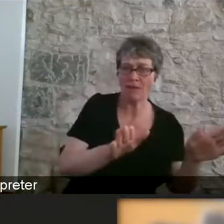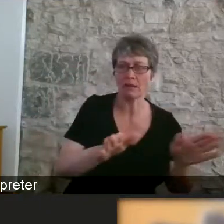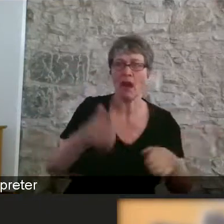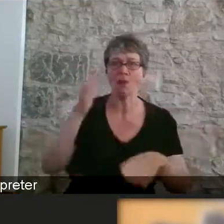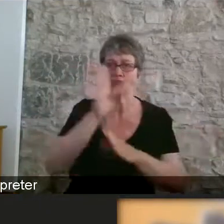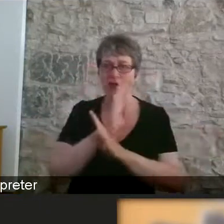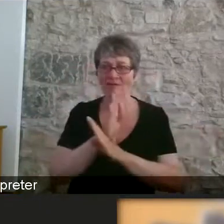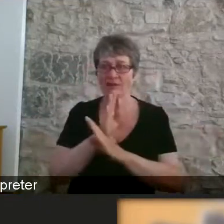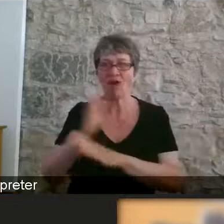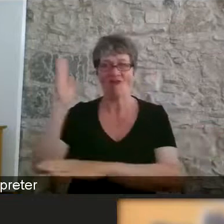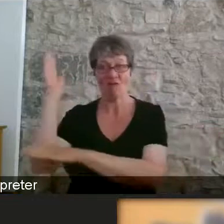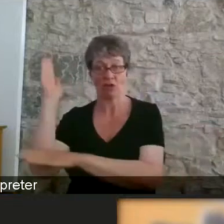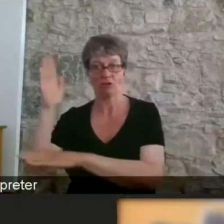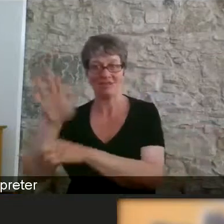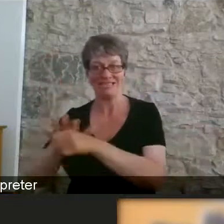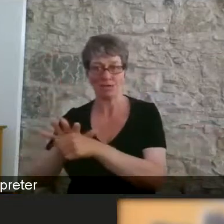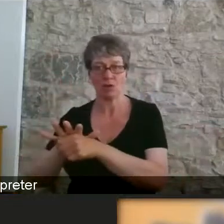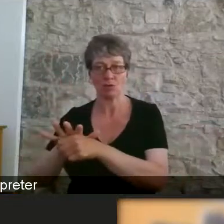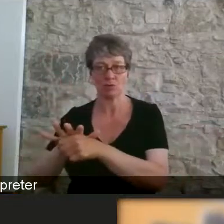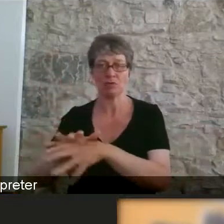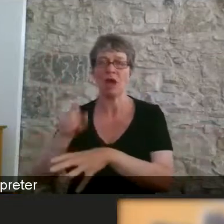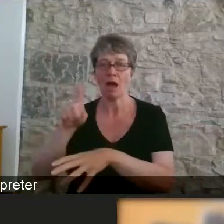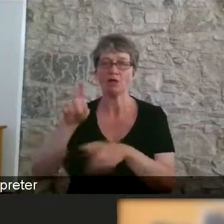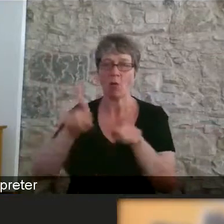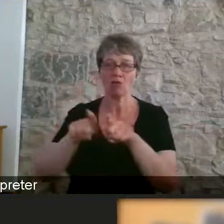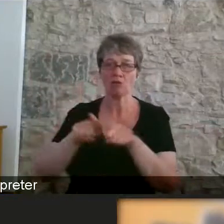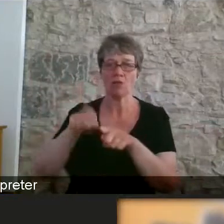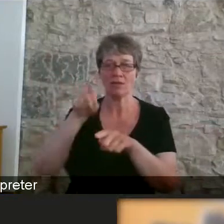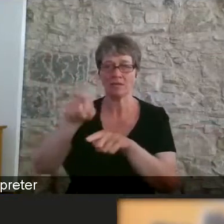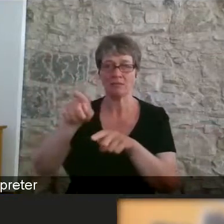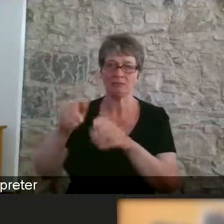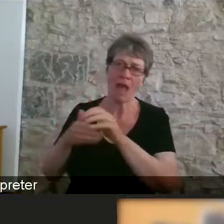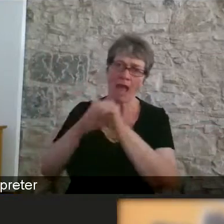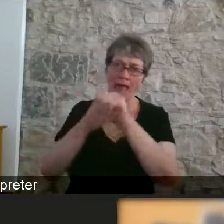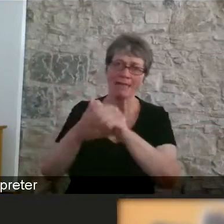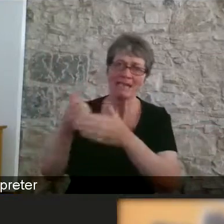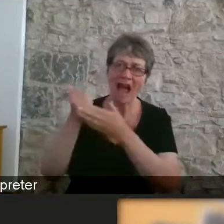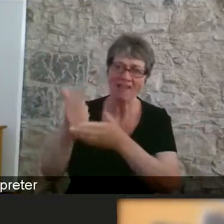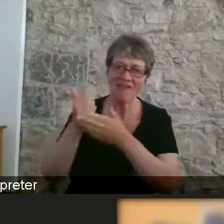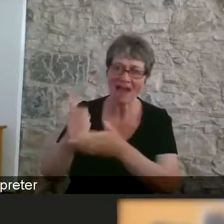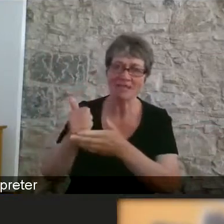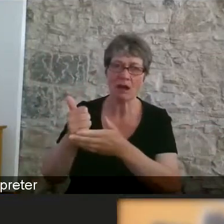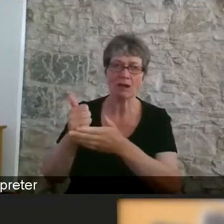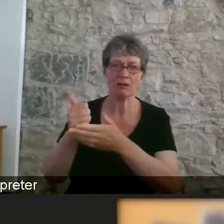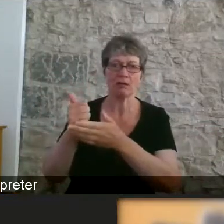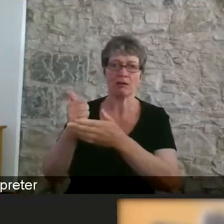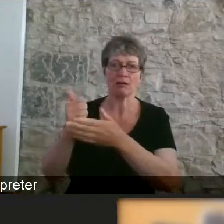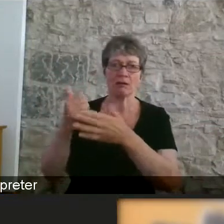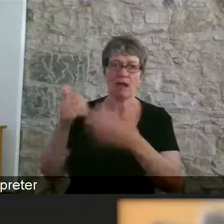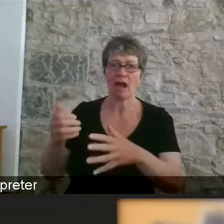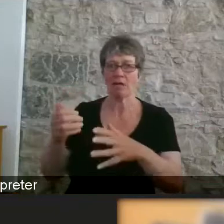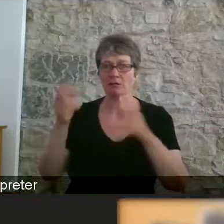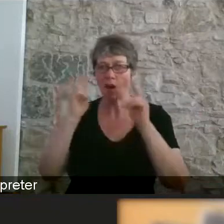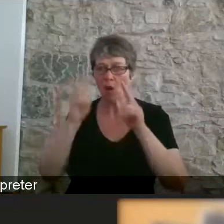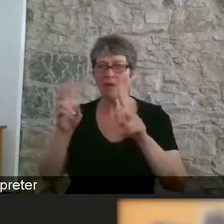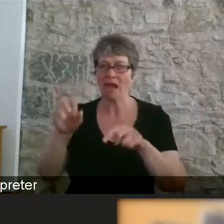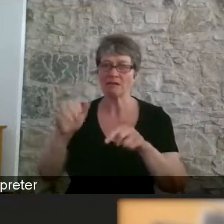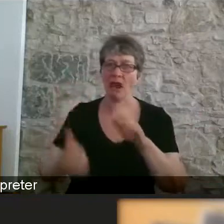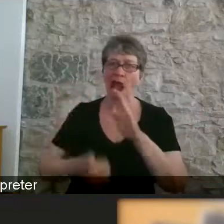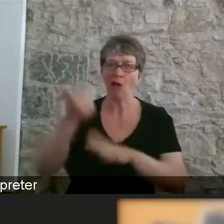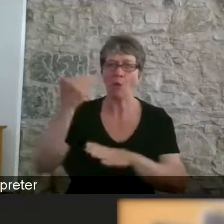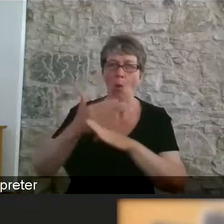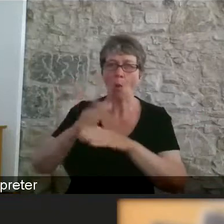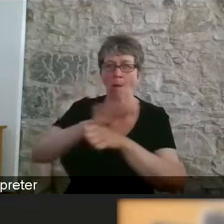He is also one of the lead organisers in the future of work in Scotland, a community meet-up group exploring how work and the workplace are changing.